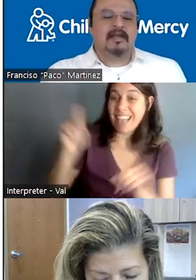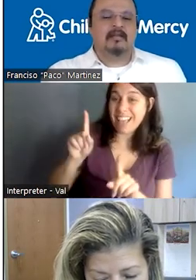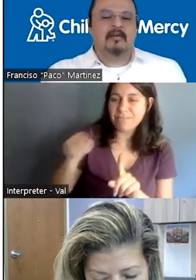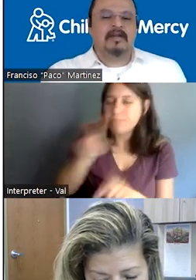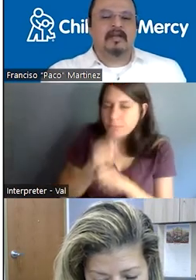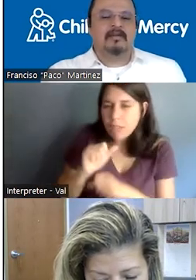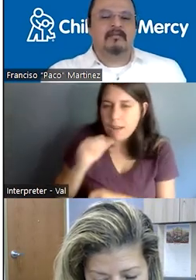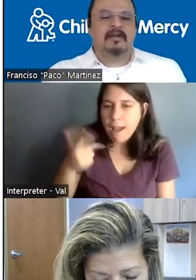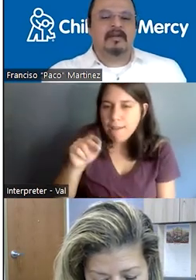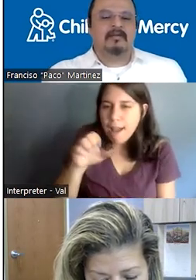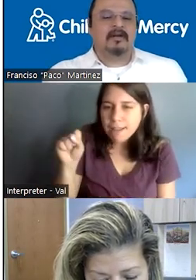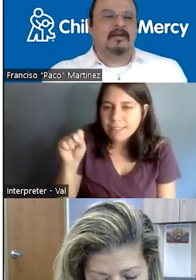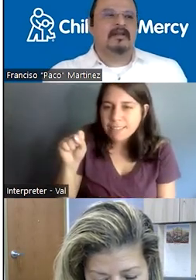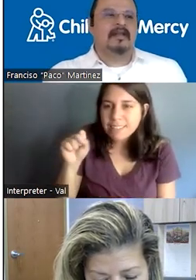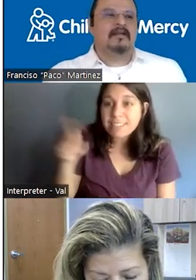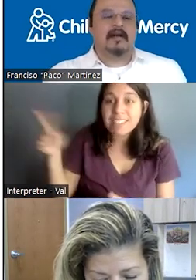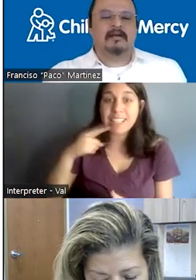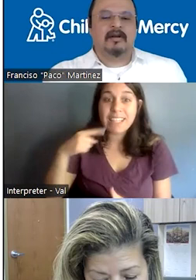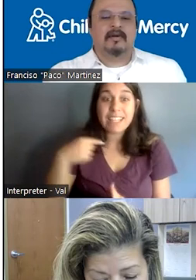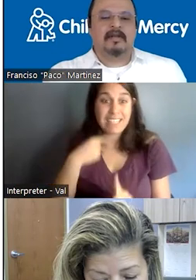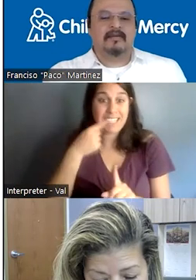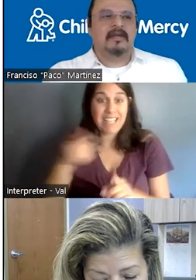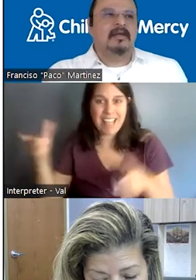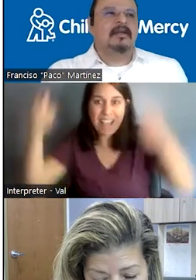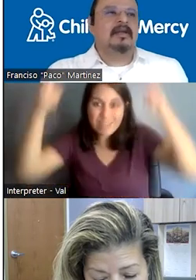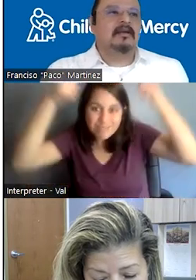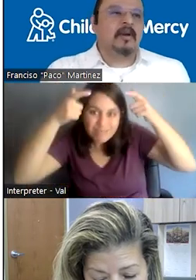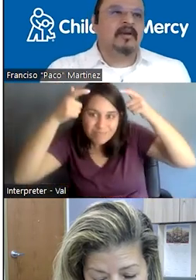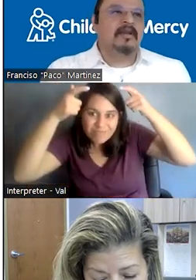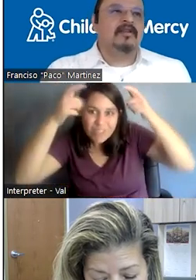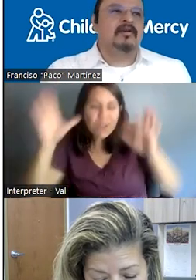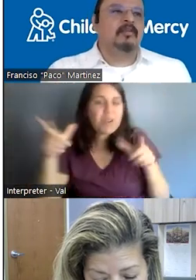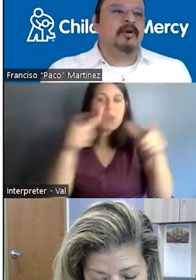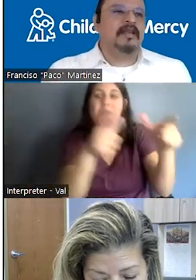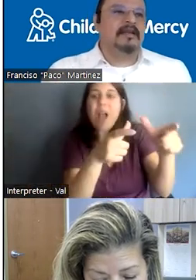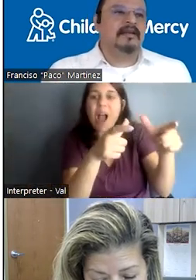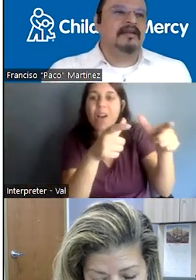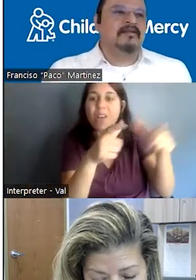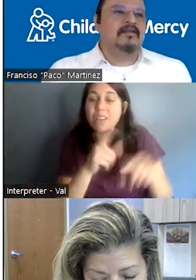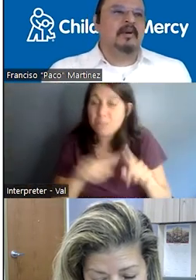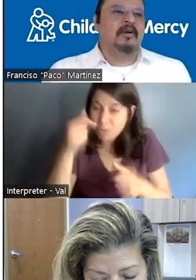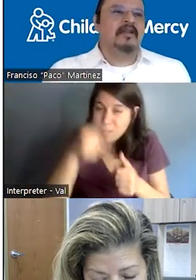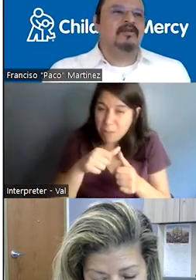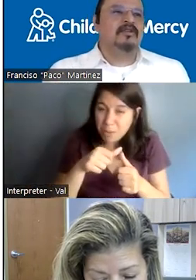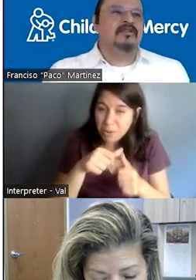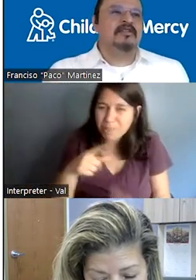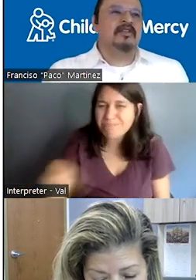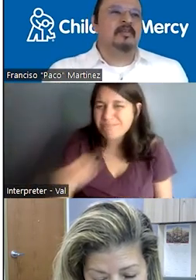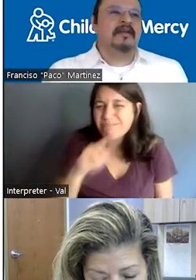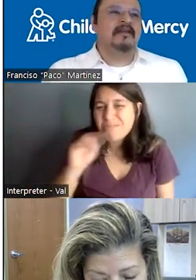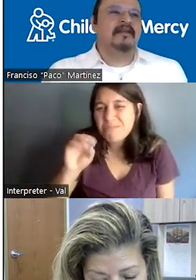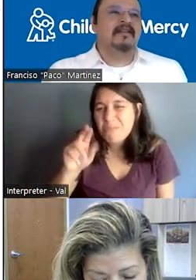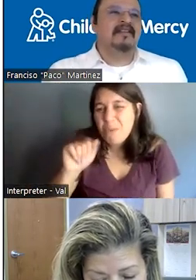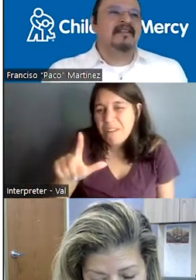telling him what he was, what they were holding that crown of olives. Like, remember that you're mortal. Remember that you're just